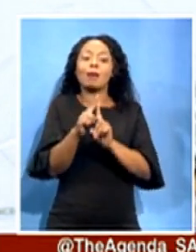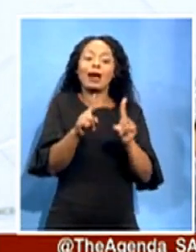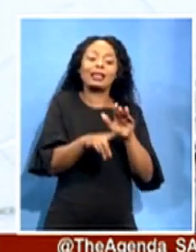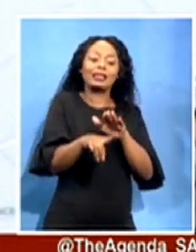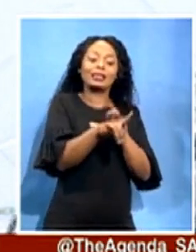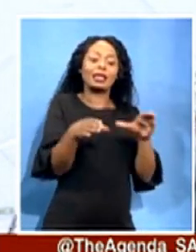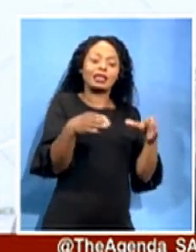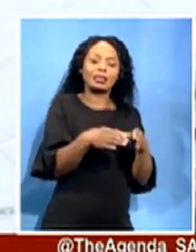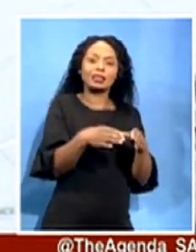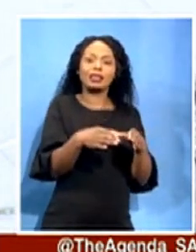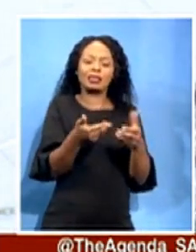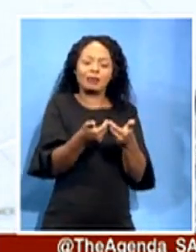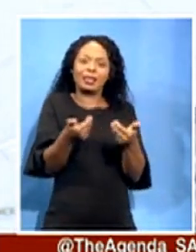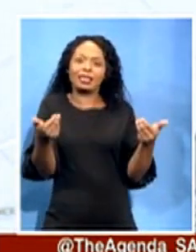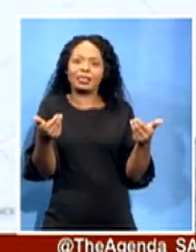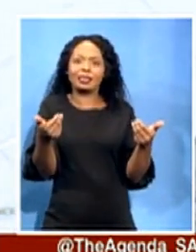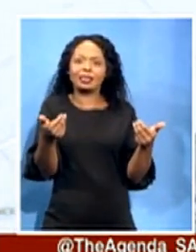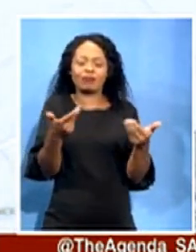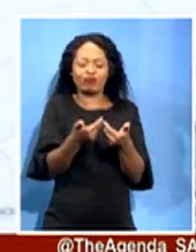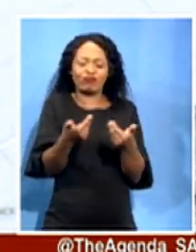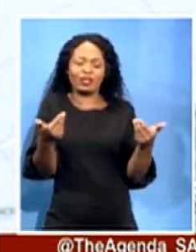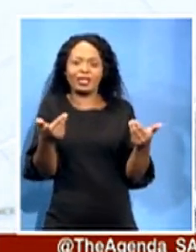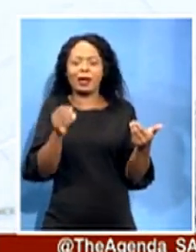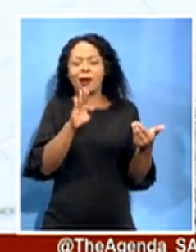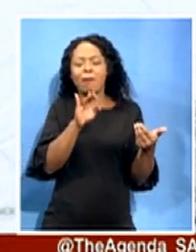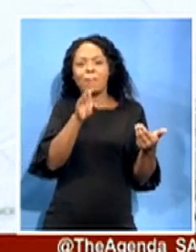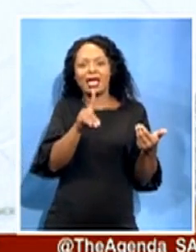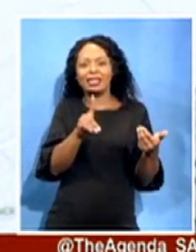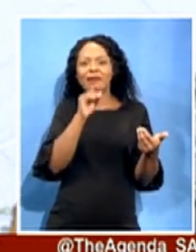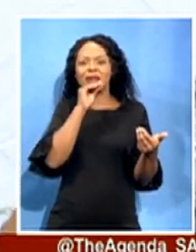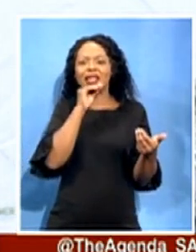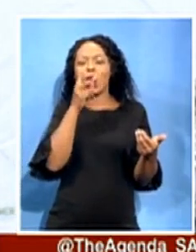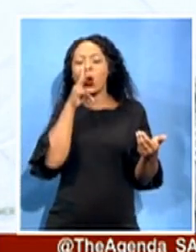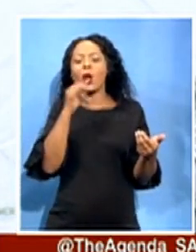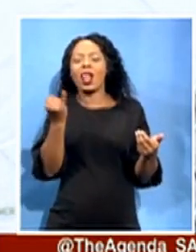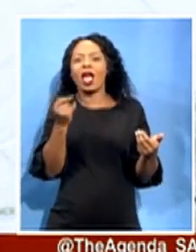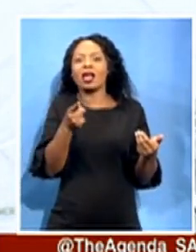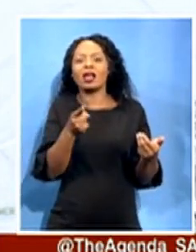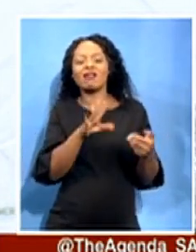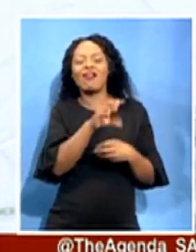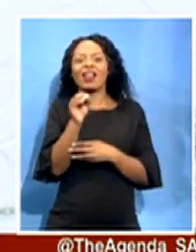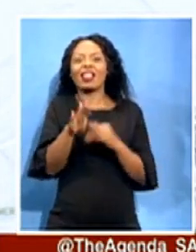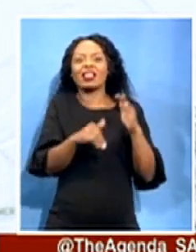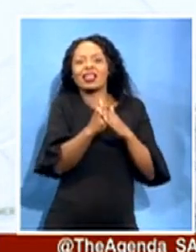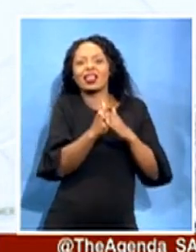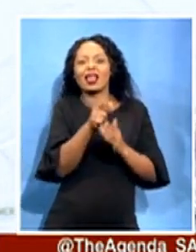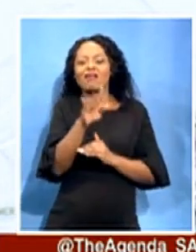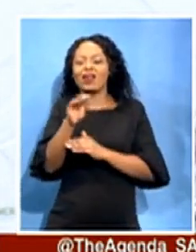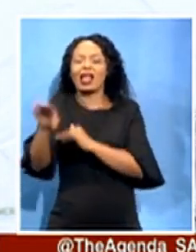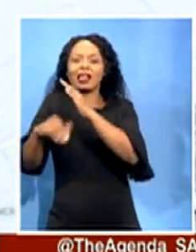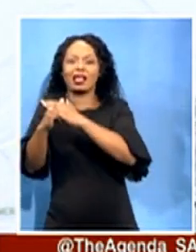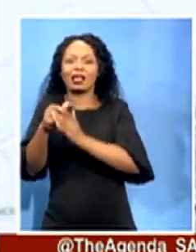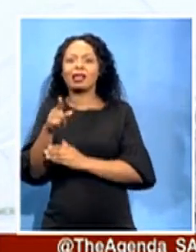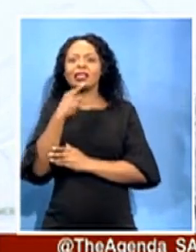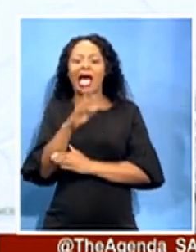they appeared to be less than $500,000. So they will say this is a separate bids for food, separate bids for this, separate